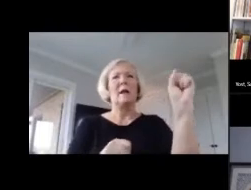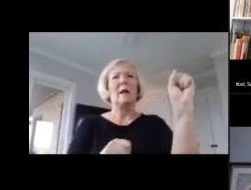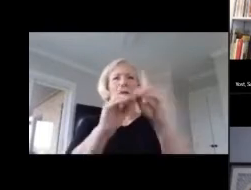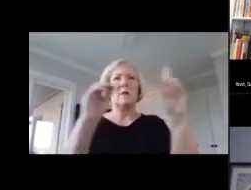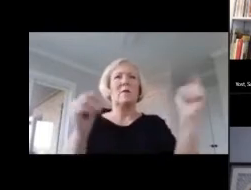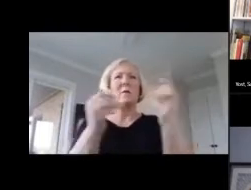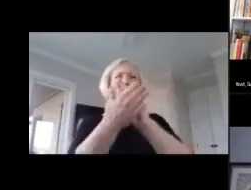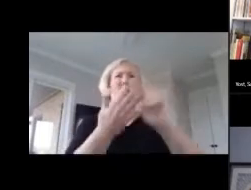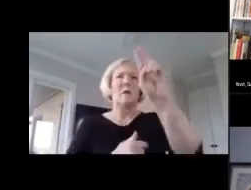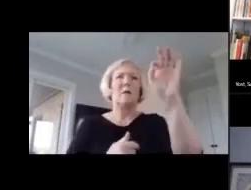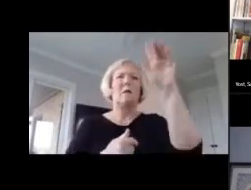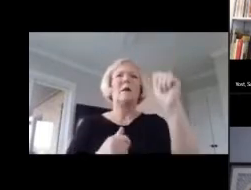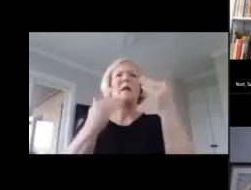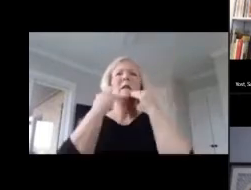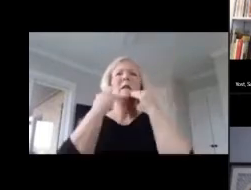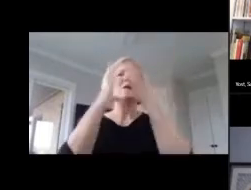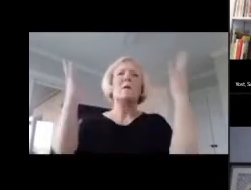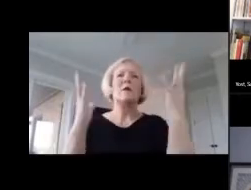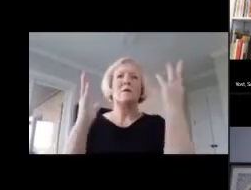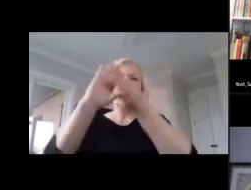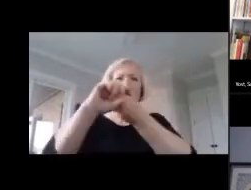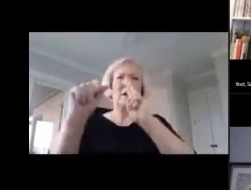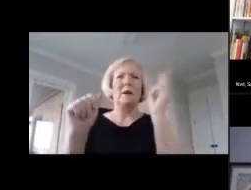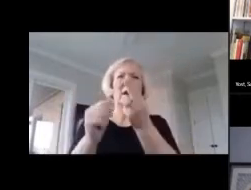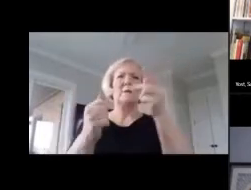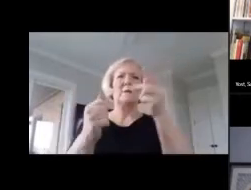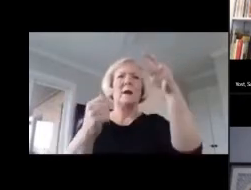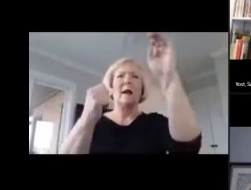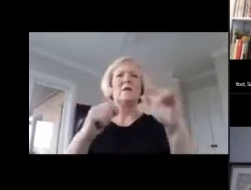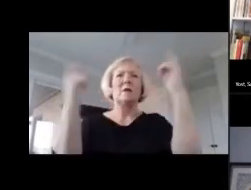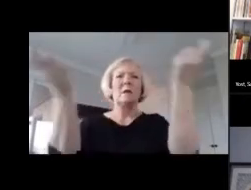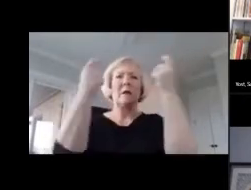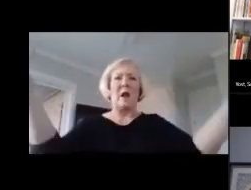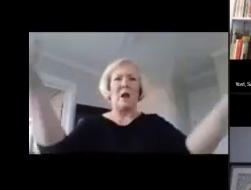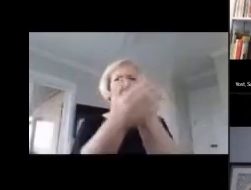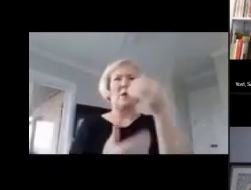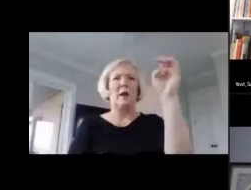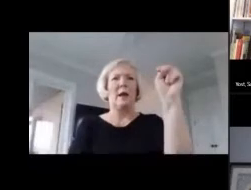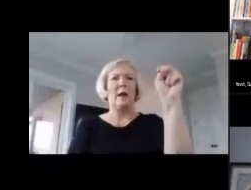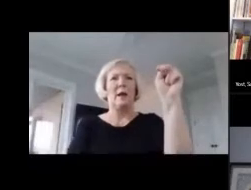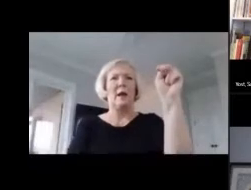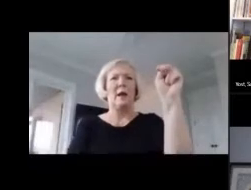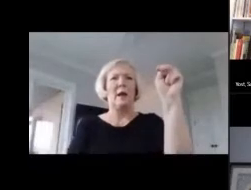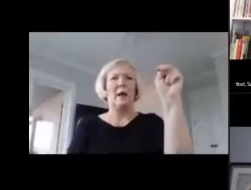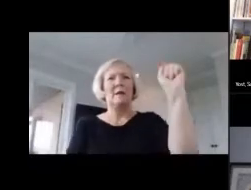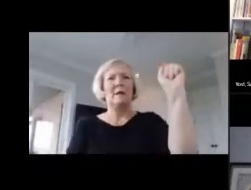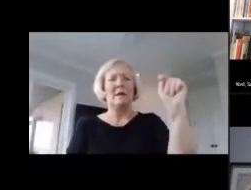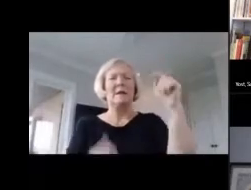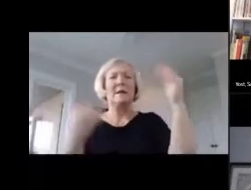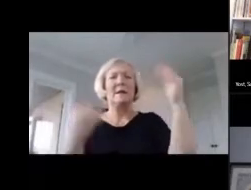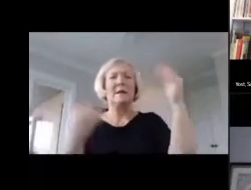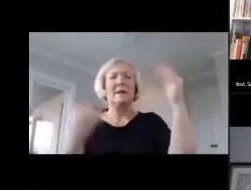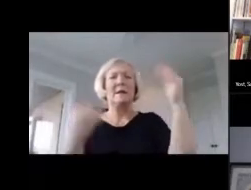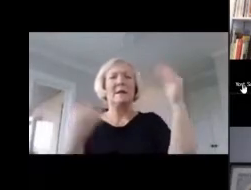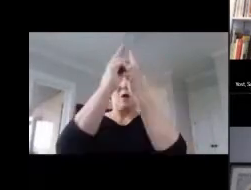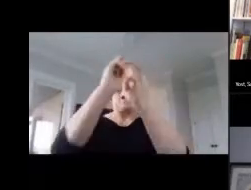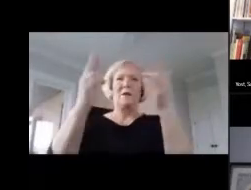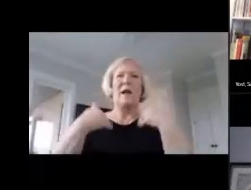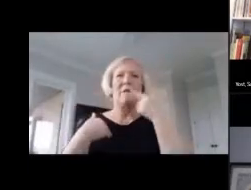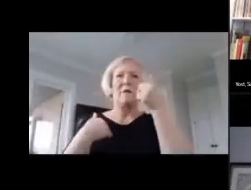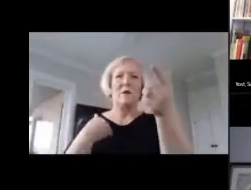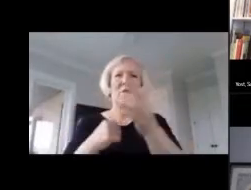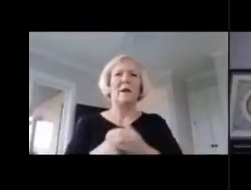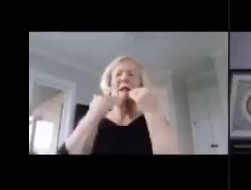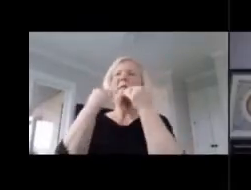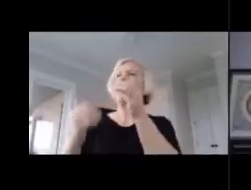Thank you so much for being here with us today, Peggy, to celebrate our new NBCTs in Kentucky. We're so honored to have you. Thank you,